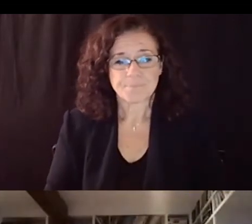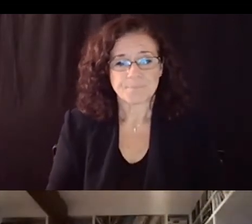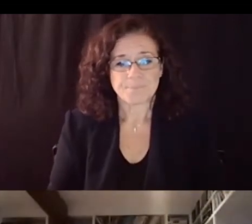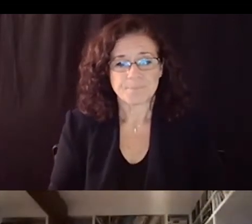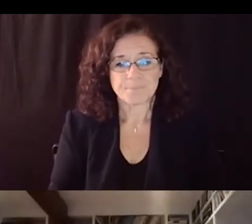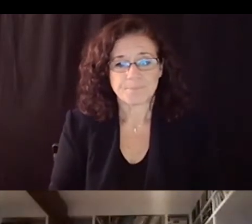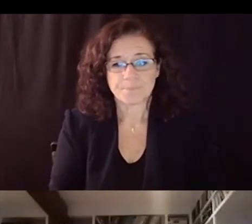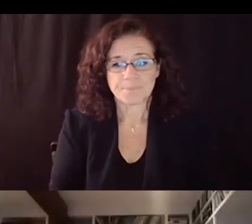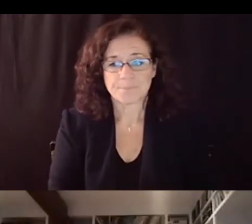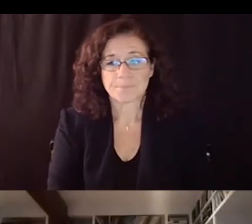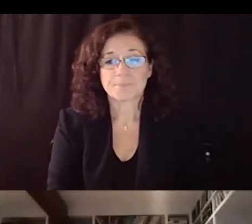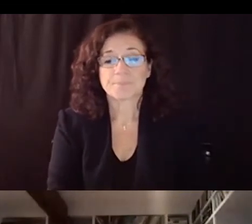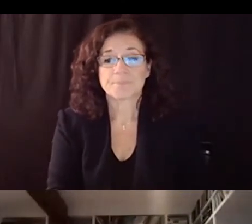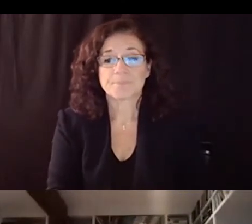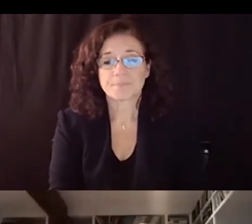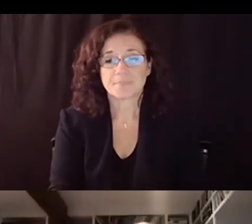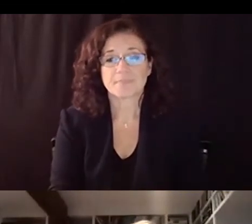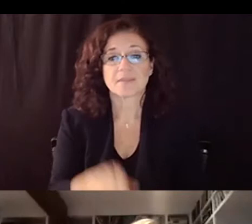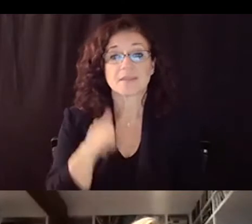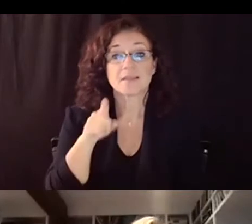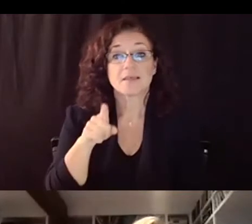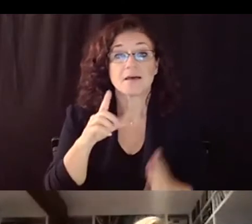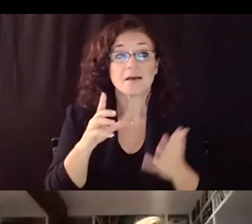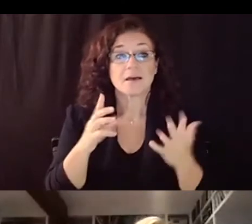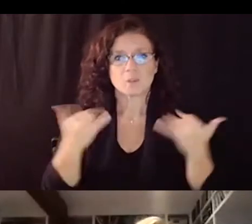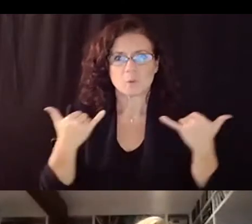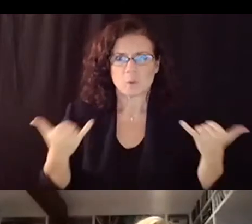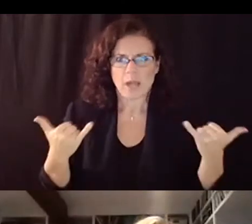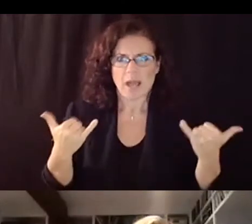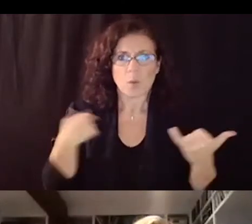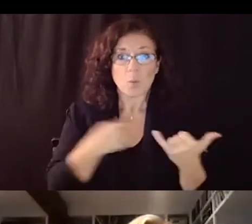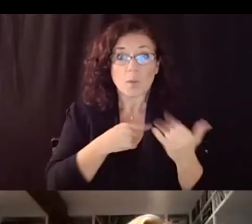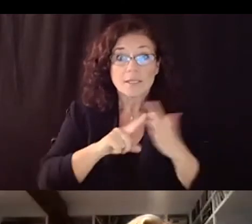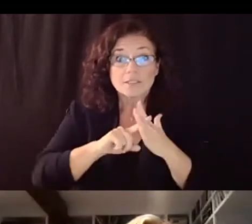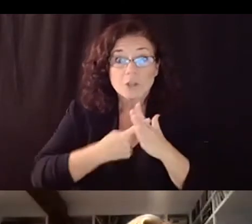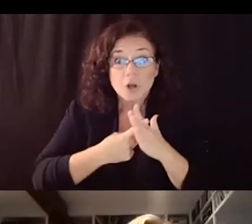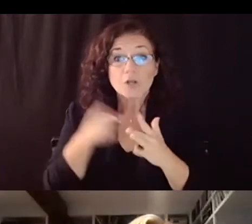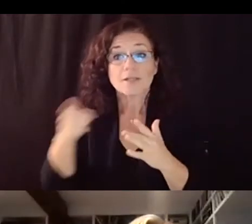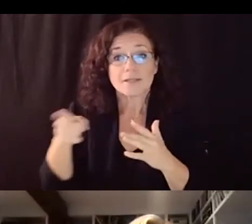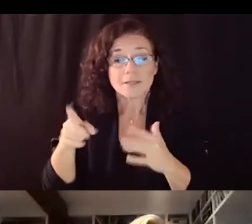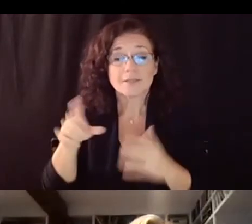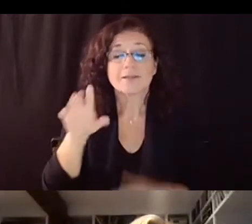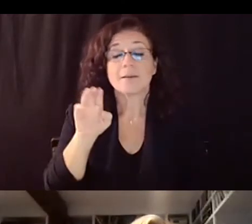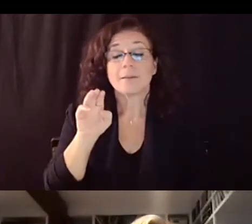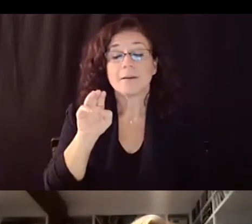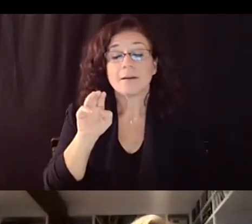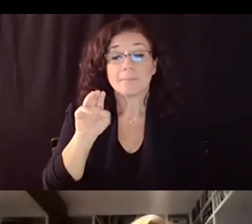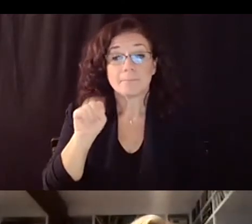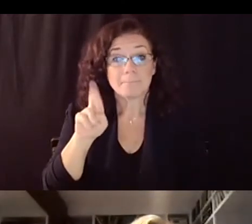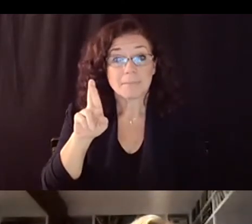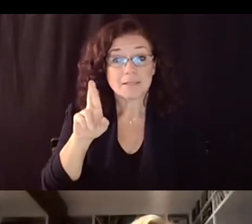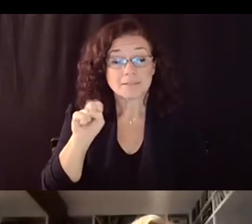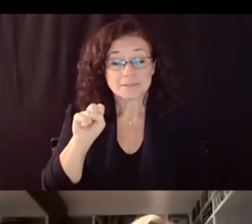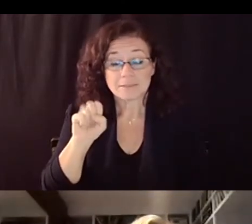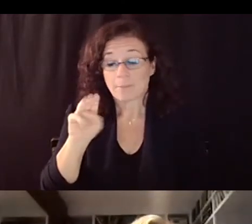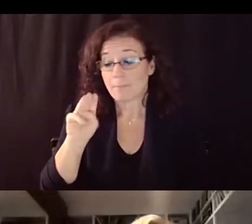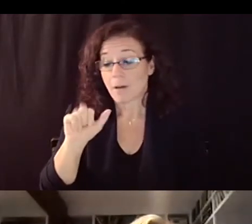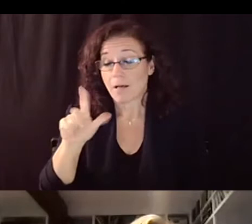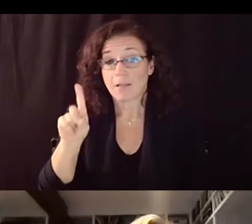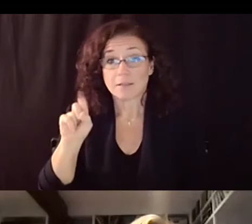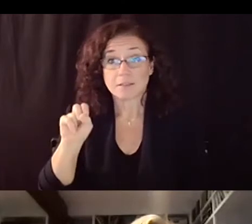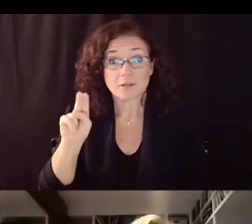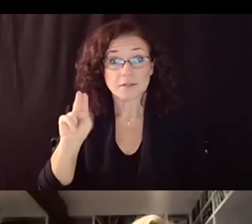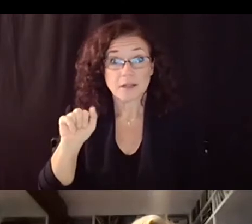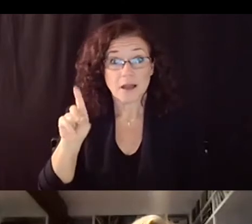so uh at the beginning of tonight um miss maldonado talked about the the sort of the four